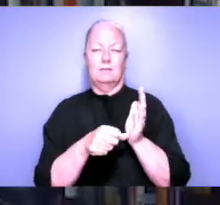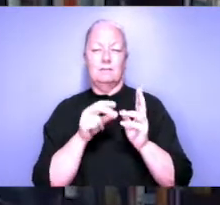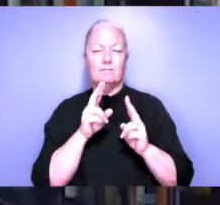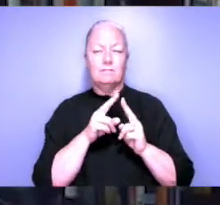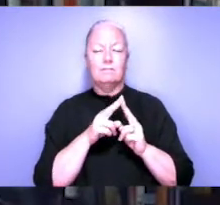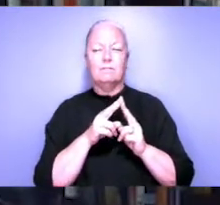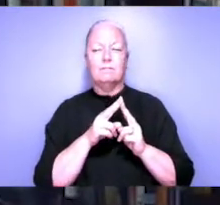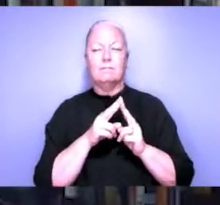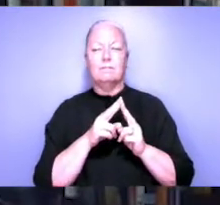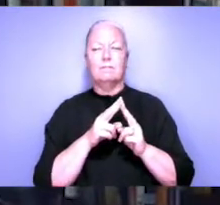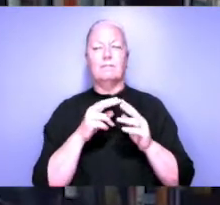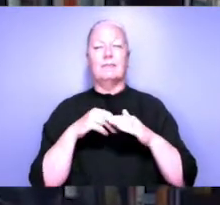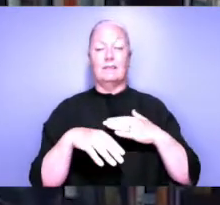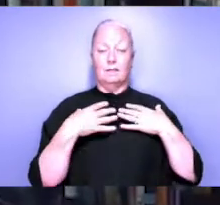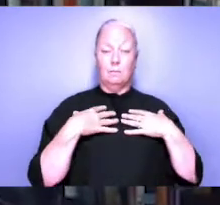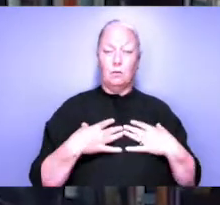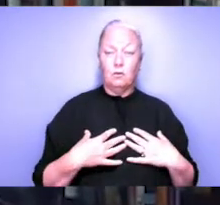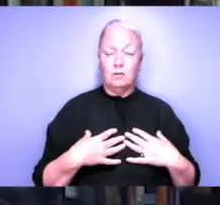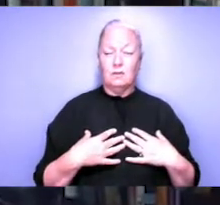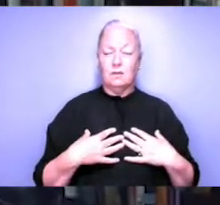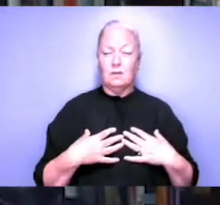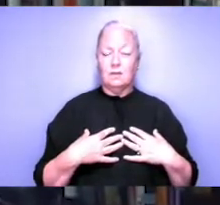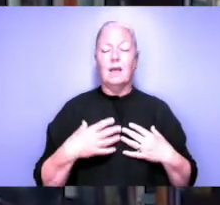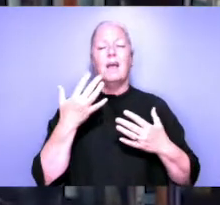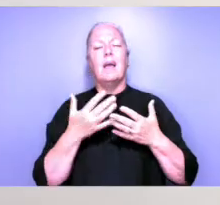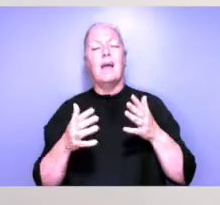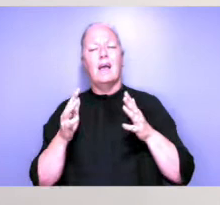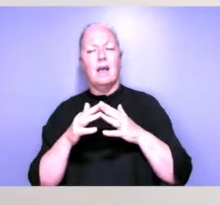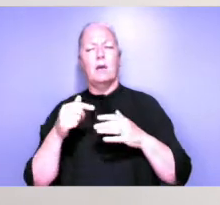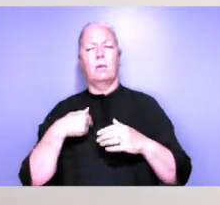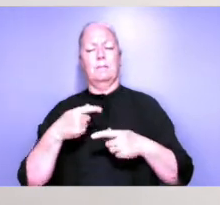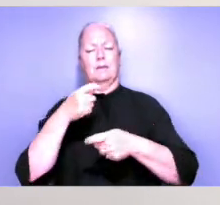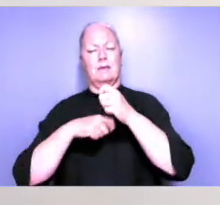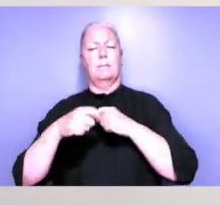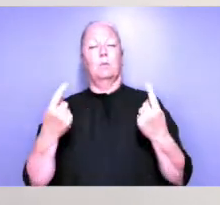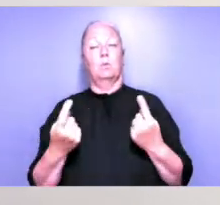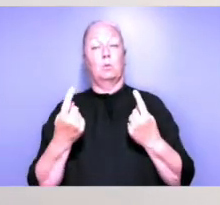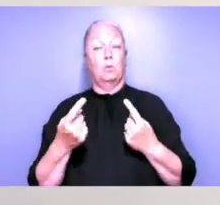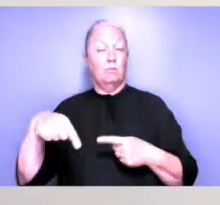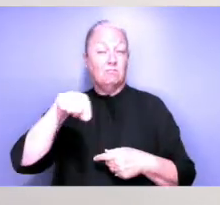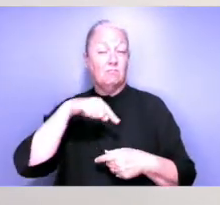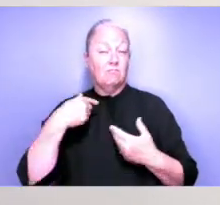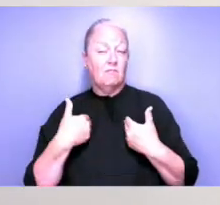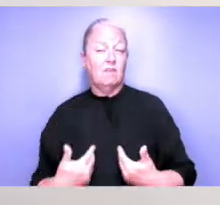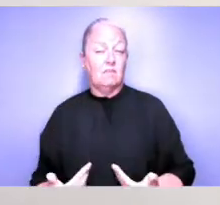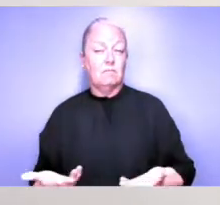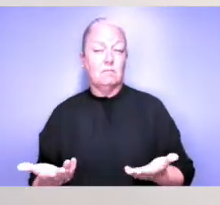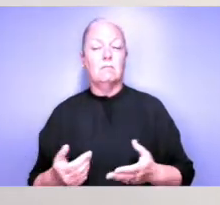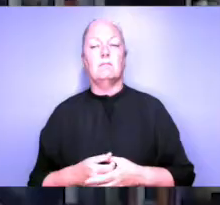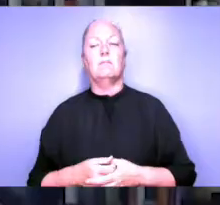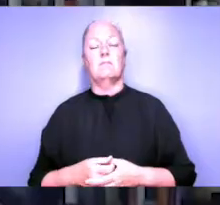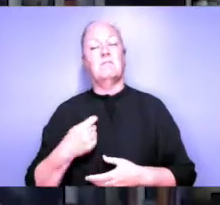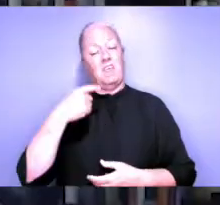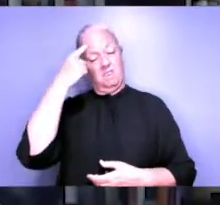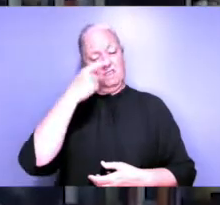In the body, in how we become who we are. So I won't say